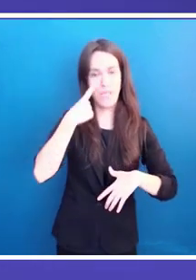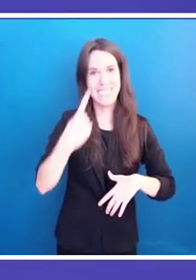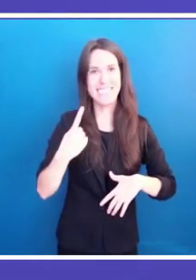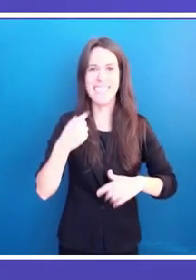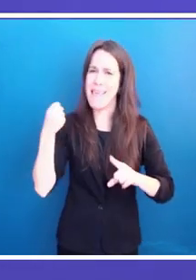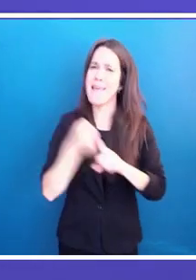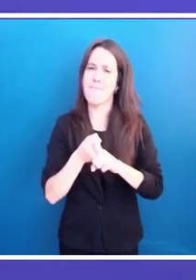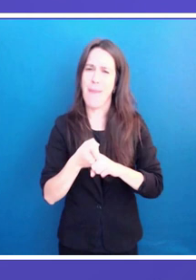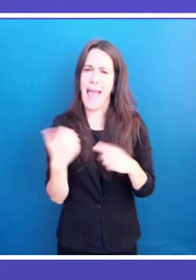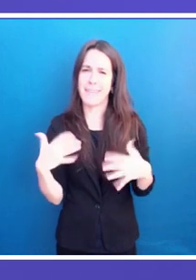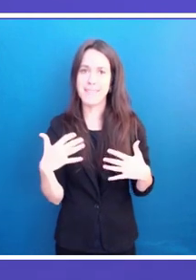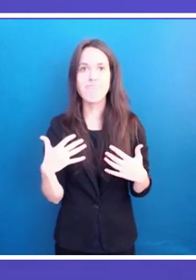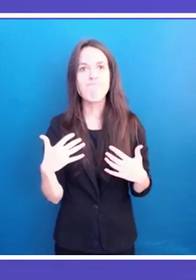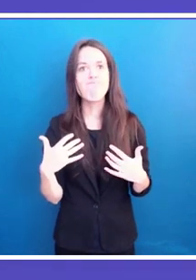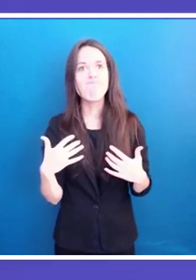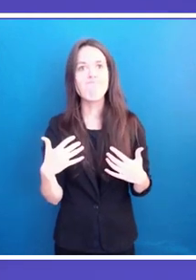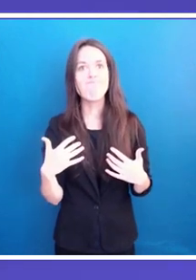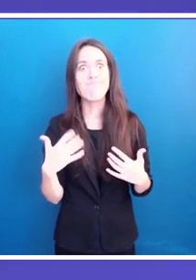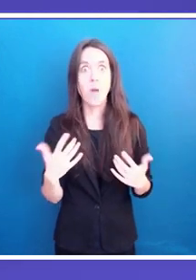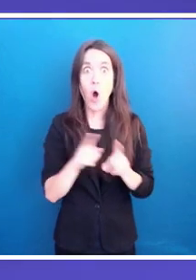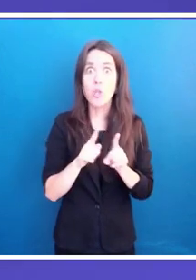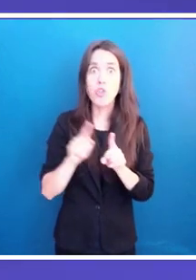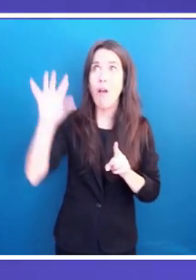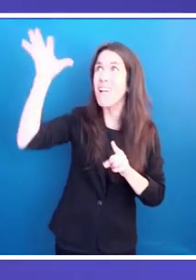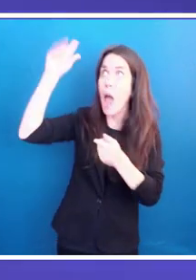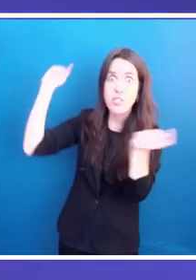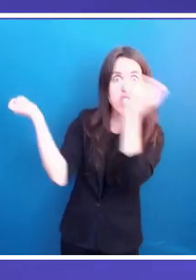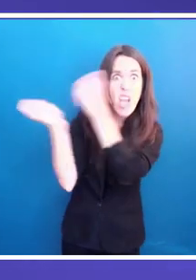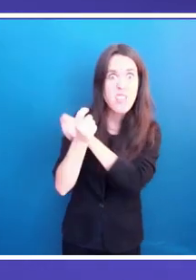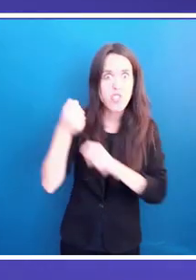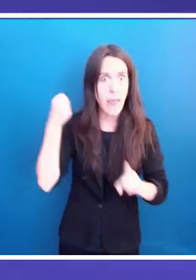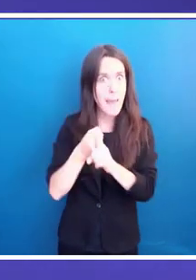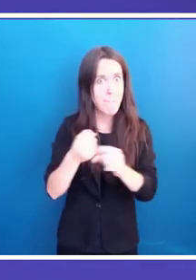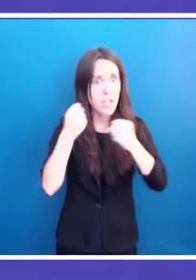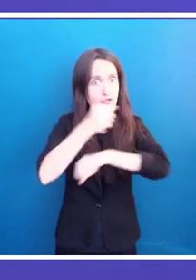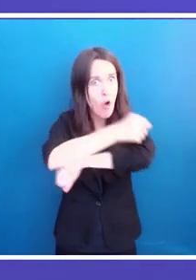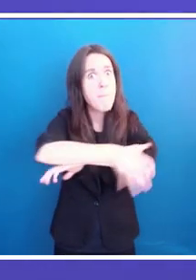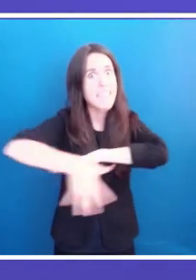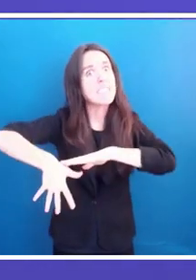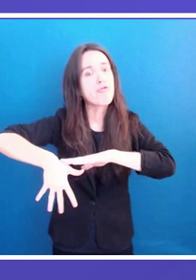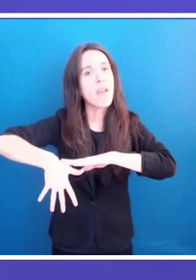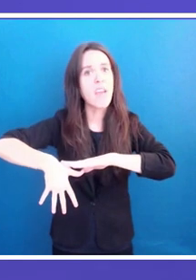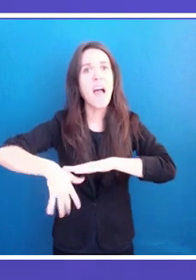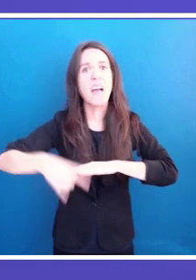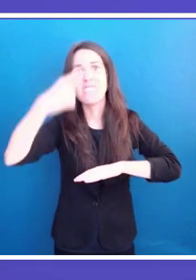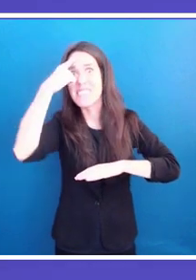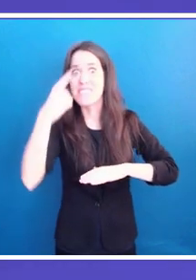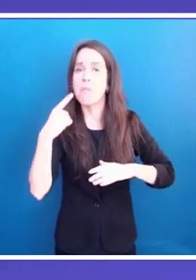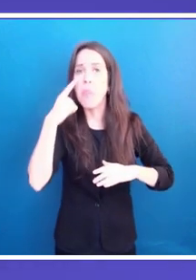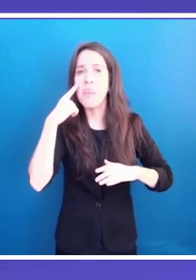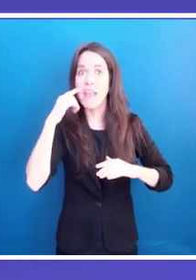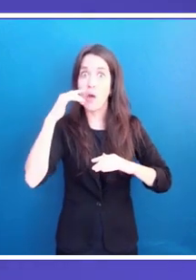all issues related to climate change, more than in other parts of the planet. And so,